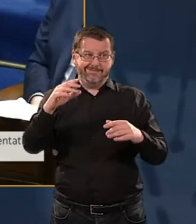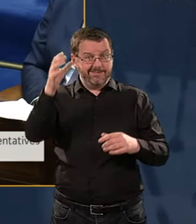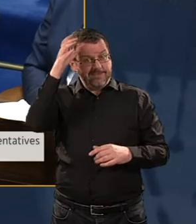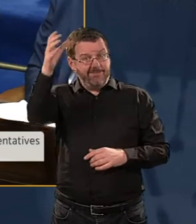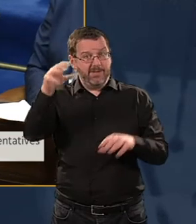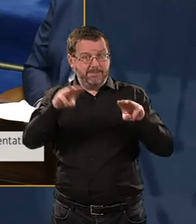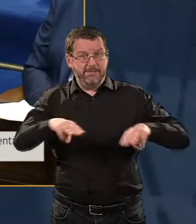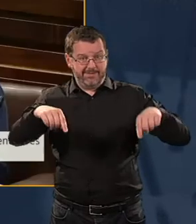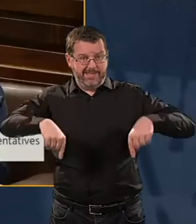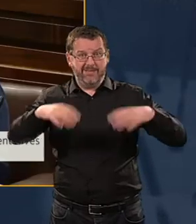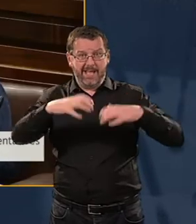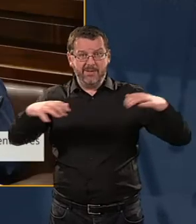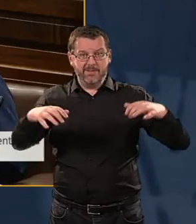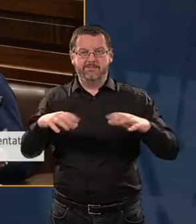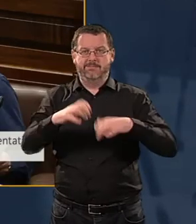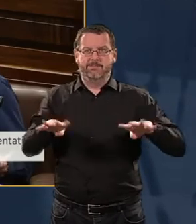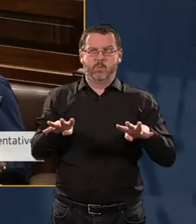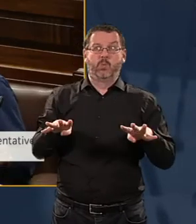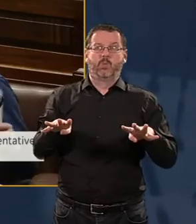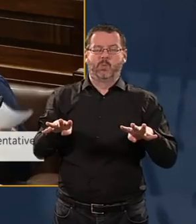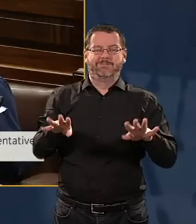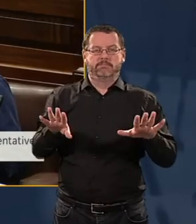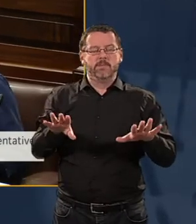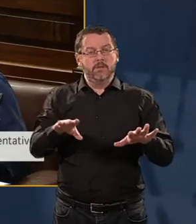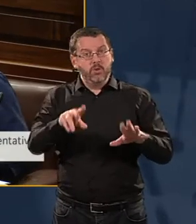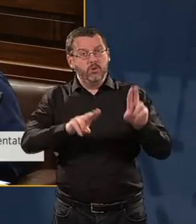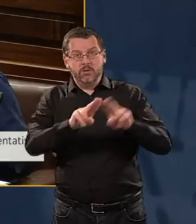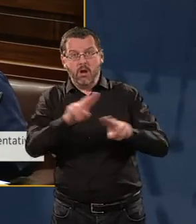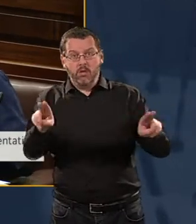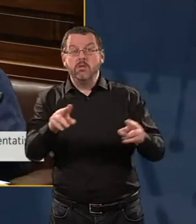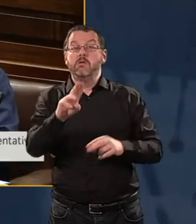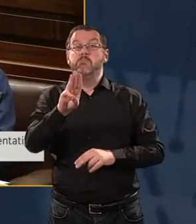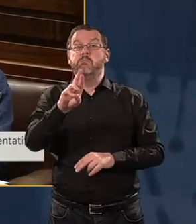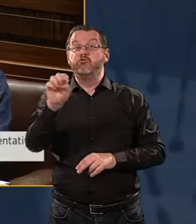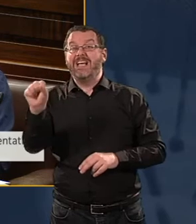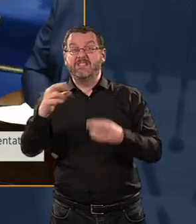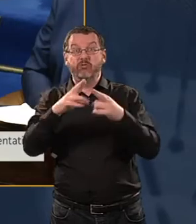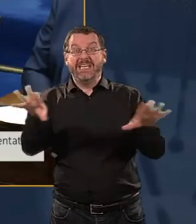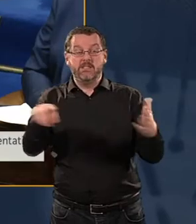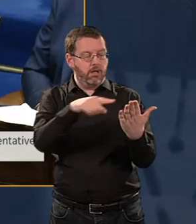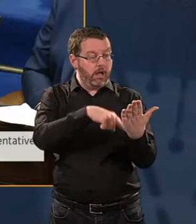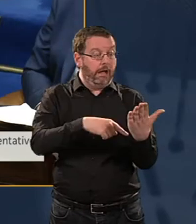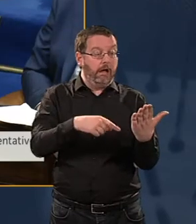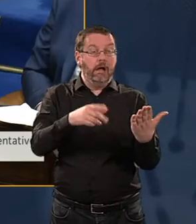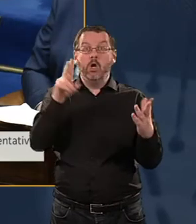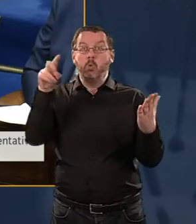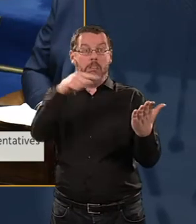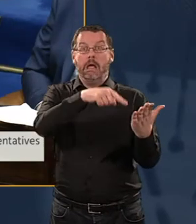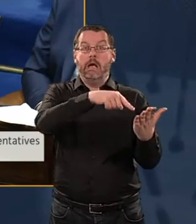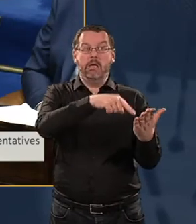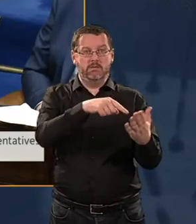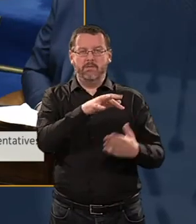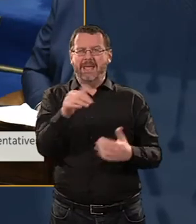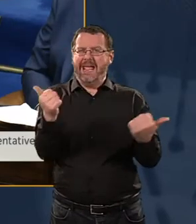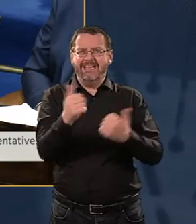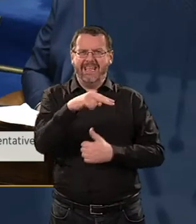reason, you should do better than to take your speaking lines from a press release released by a campaign organization or NGO of